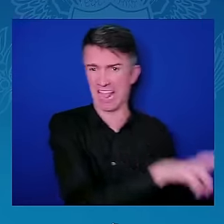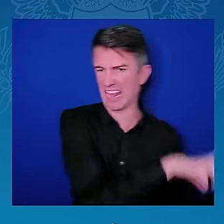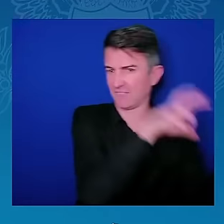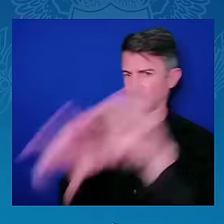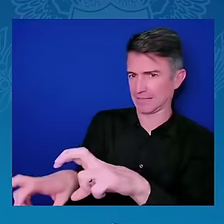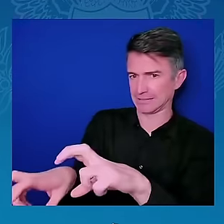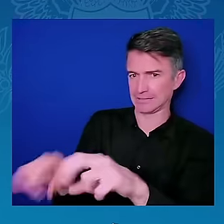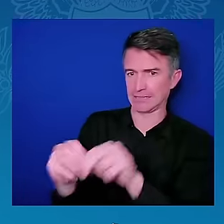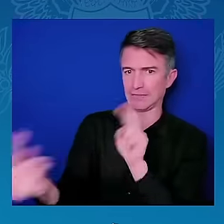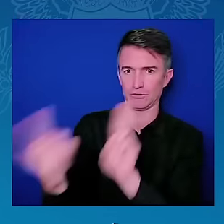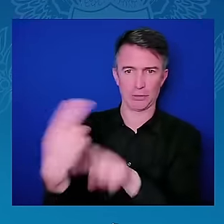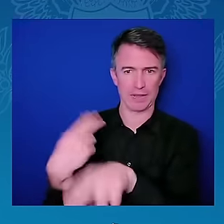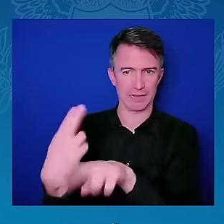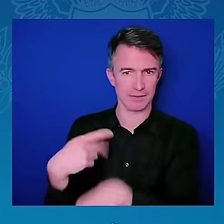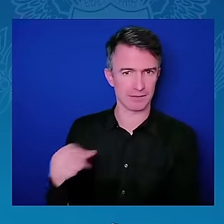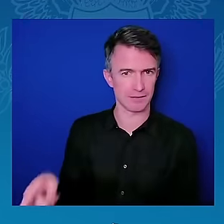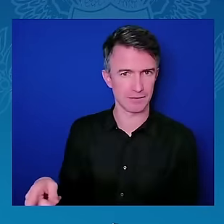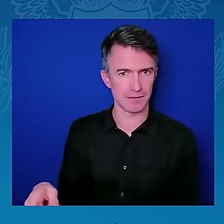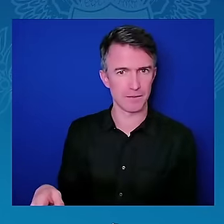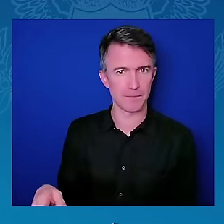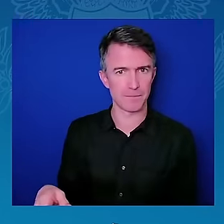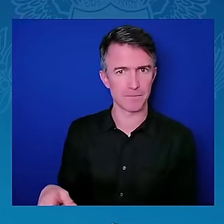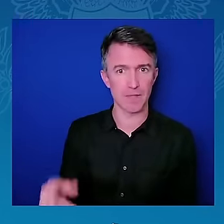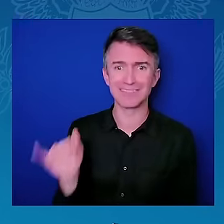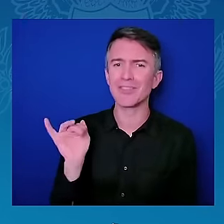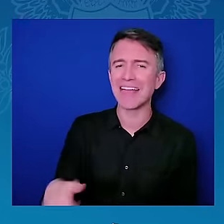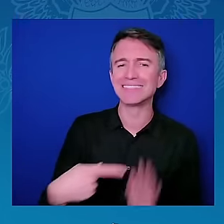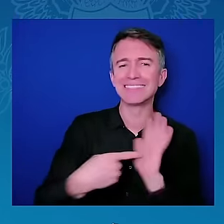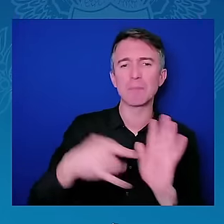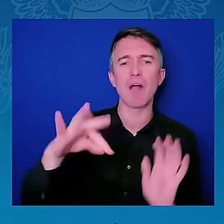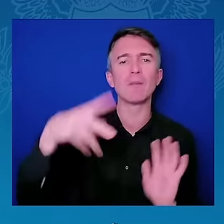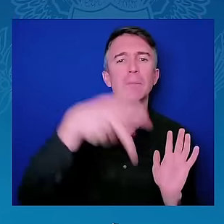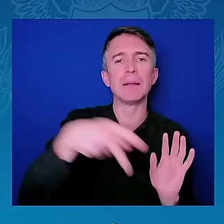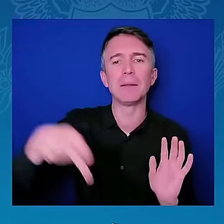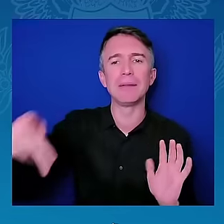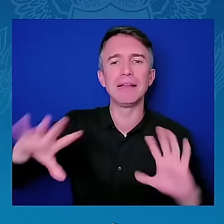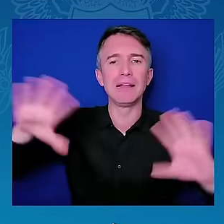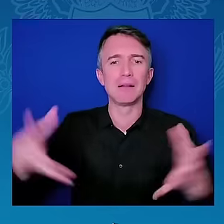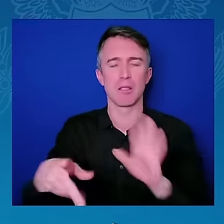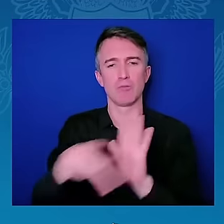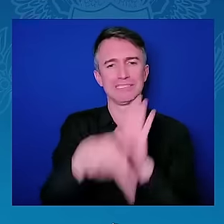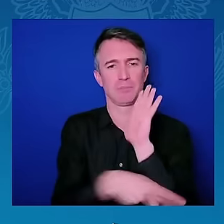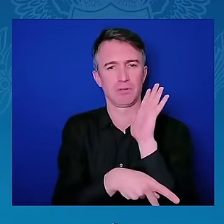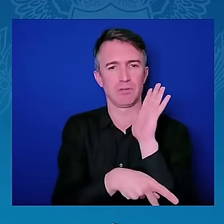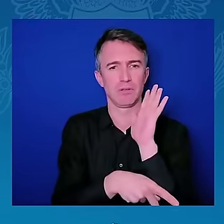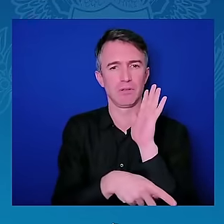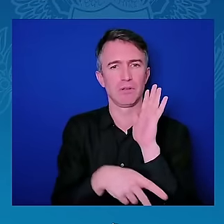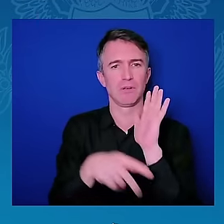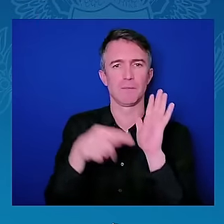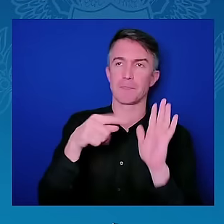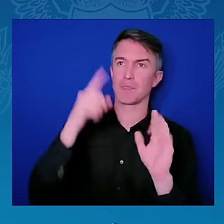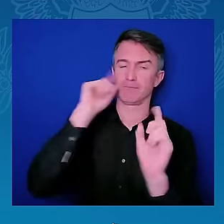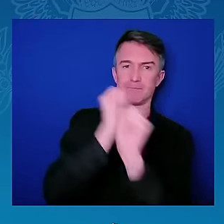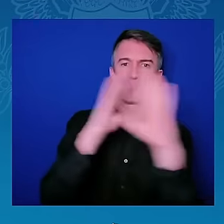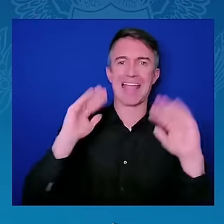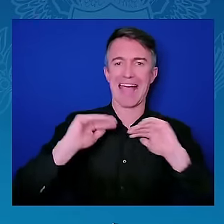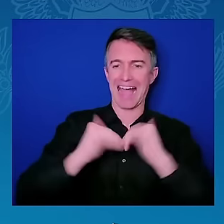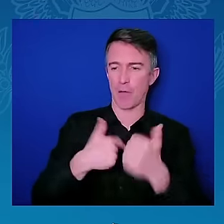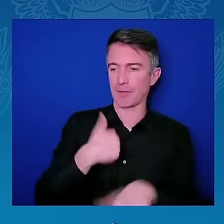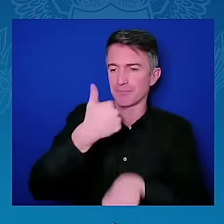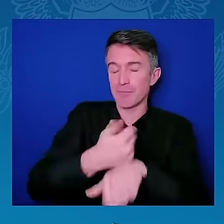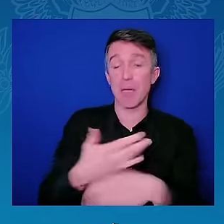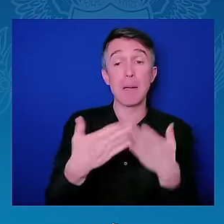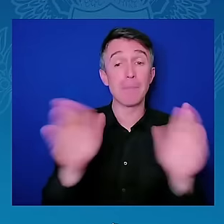We're doing the first five transmission lines in Kenya. Why should government invest money in a transmission line when we can